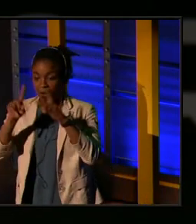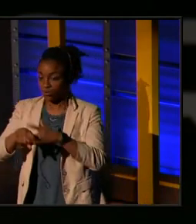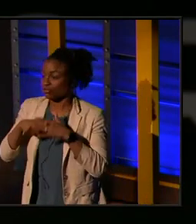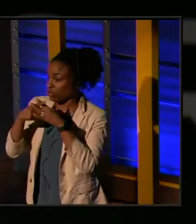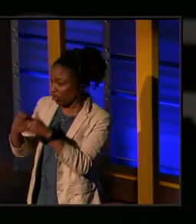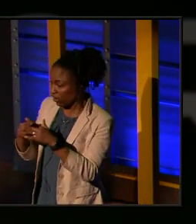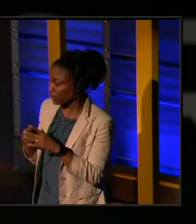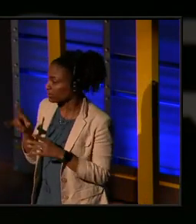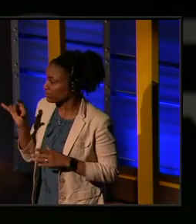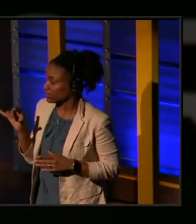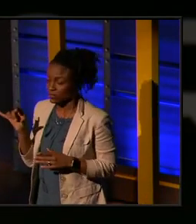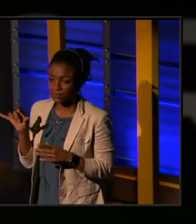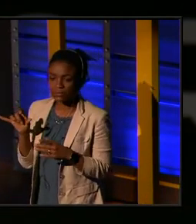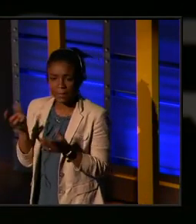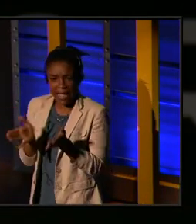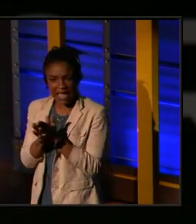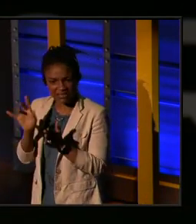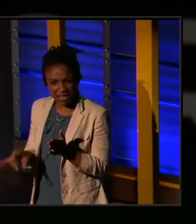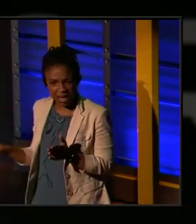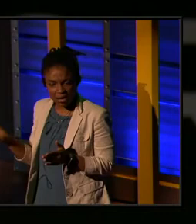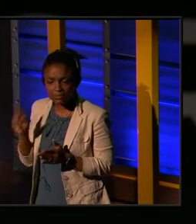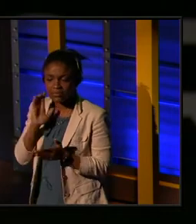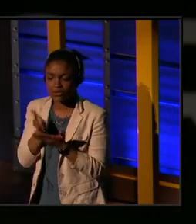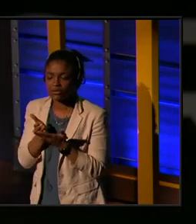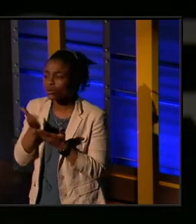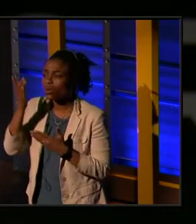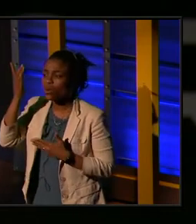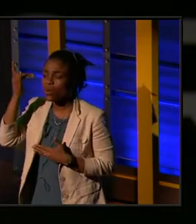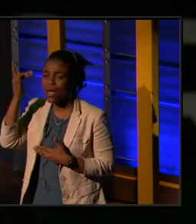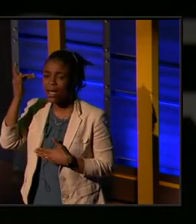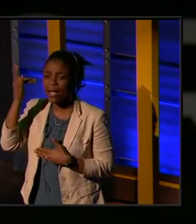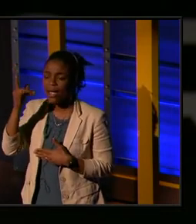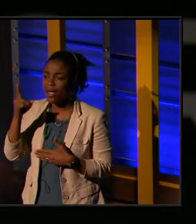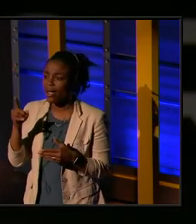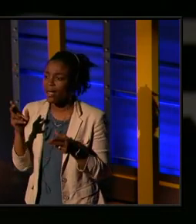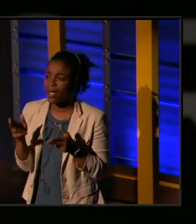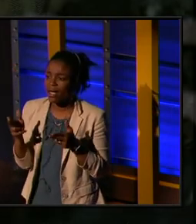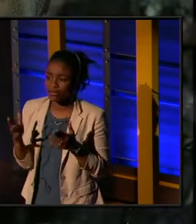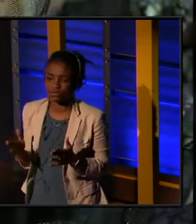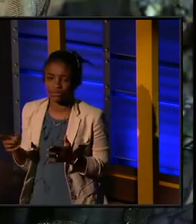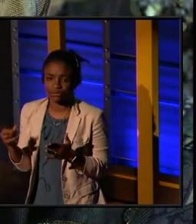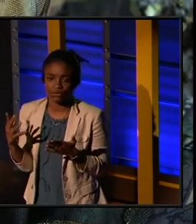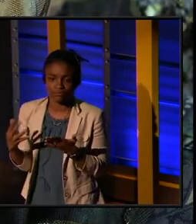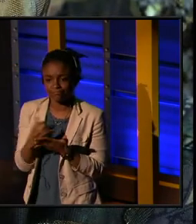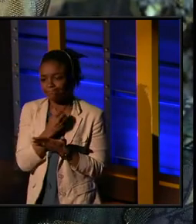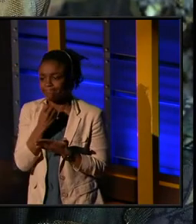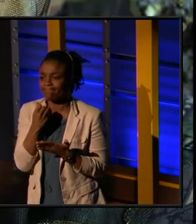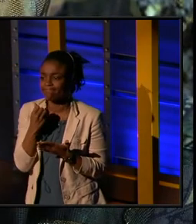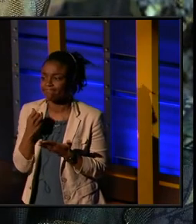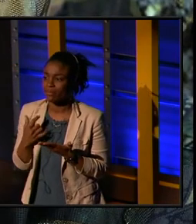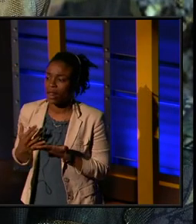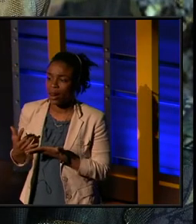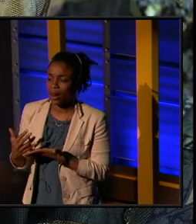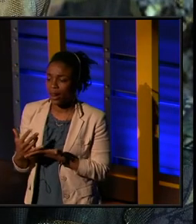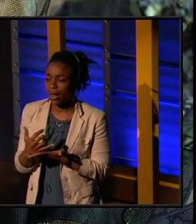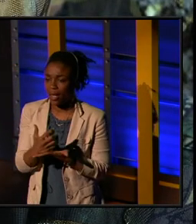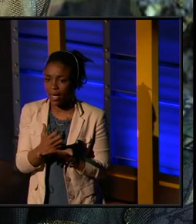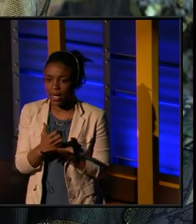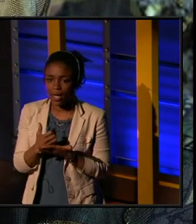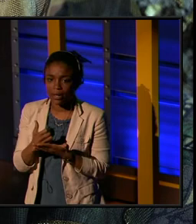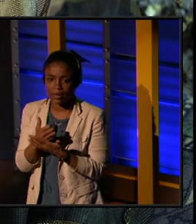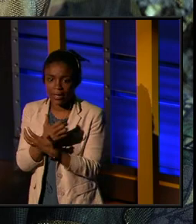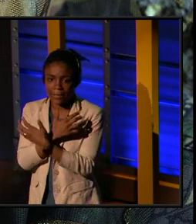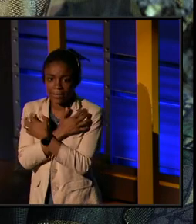Let me just ask you about that. Why does a hunter collect bare